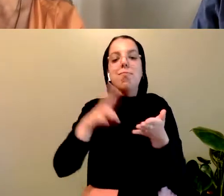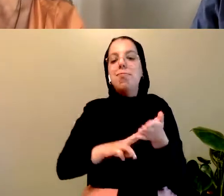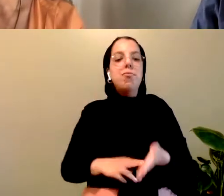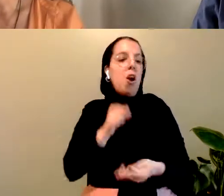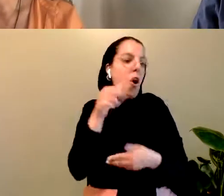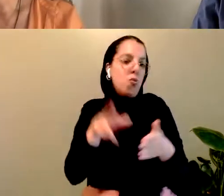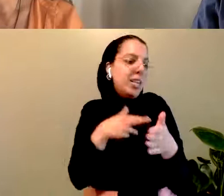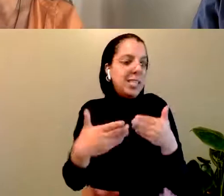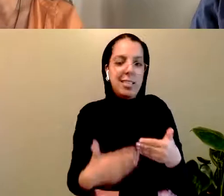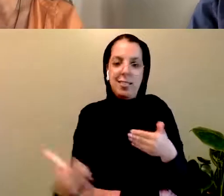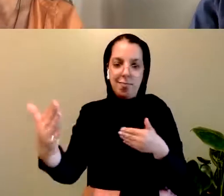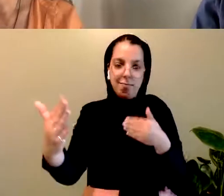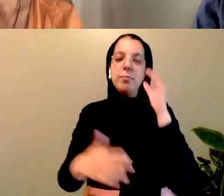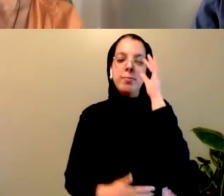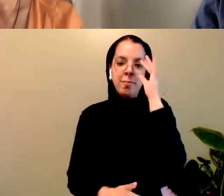and in